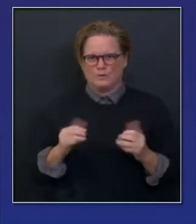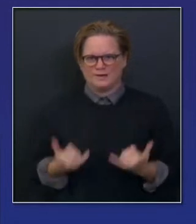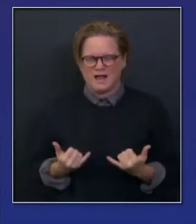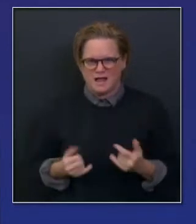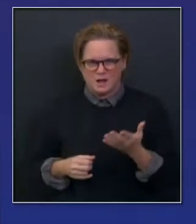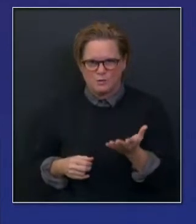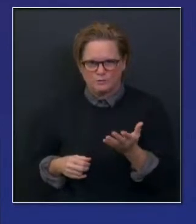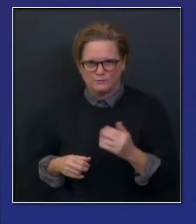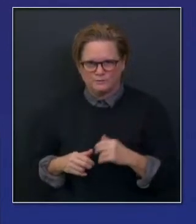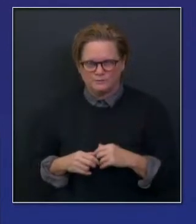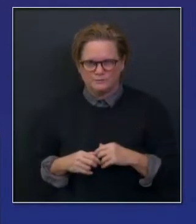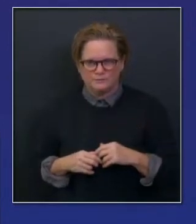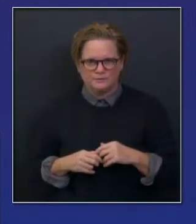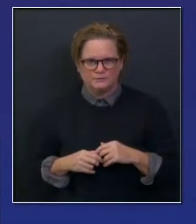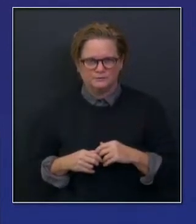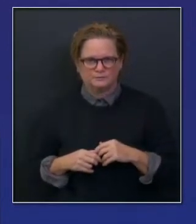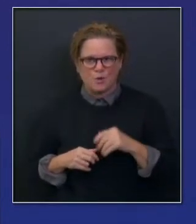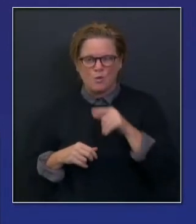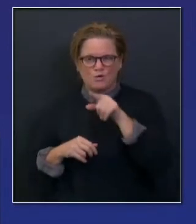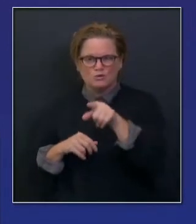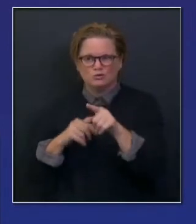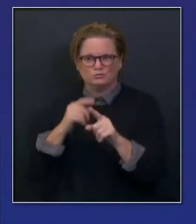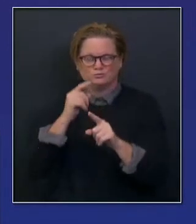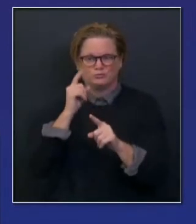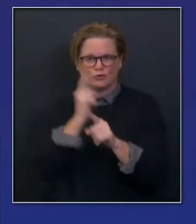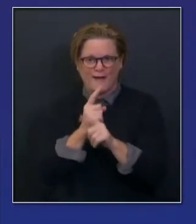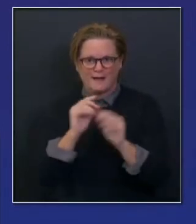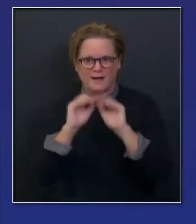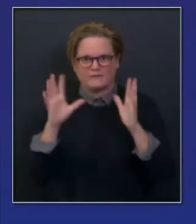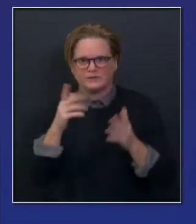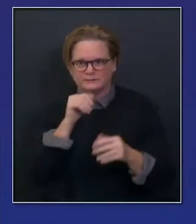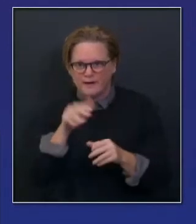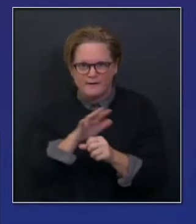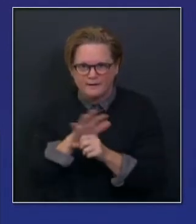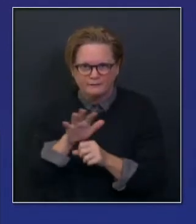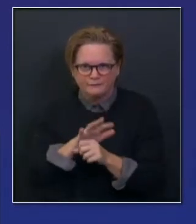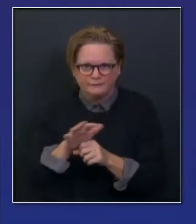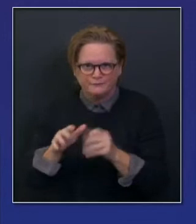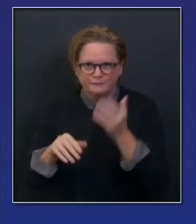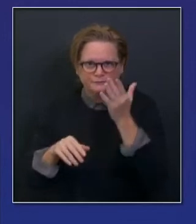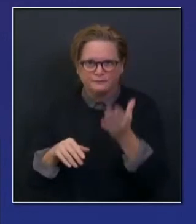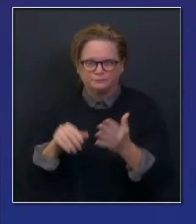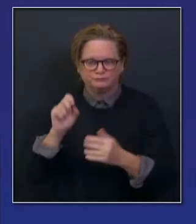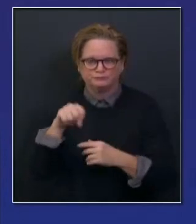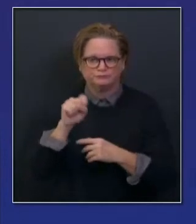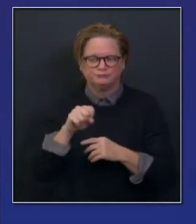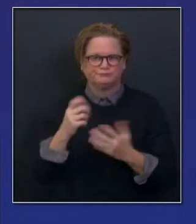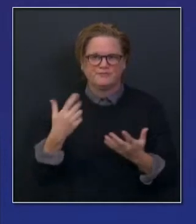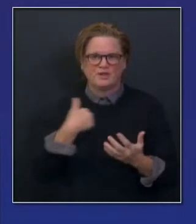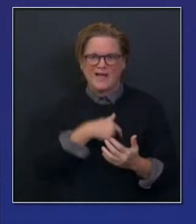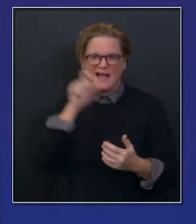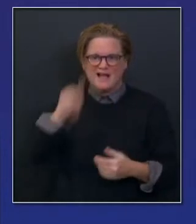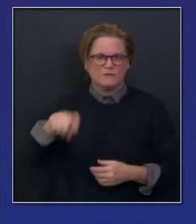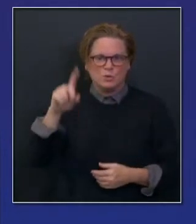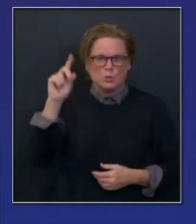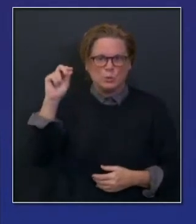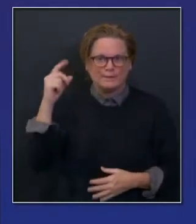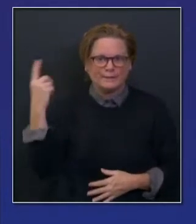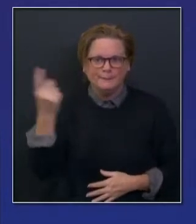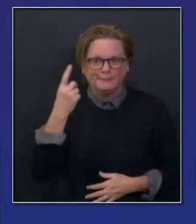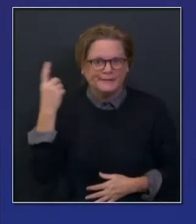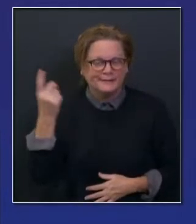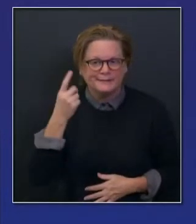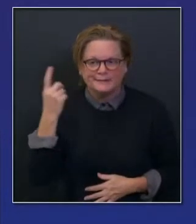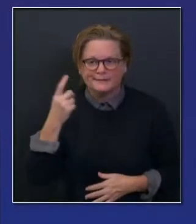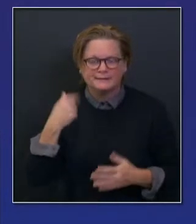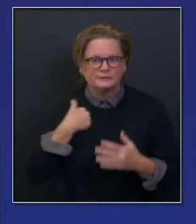past that. You're correct. And that's why this is a very dynamic effort. We're continuing to get more and more people through our health corps. We'll continue